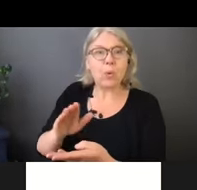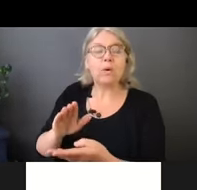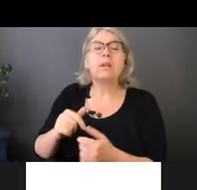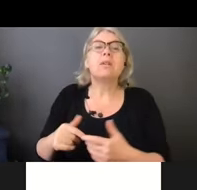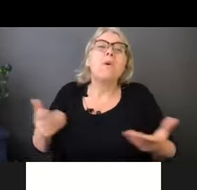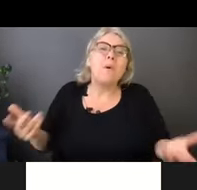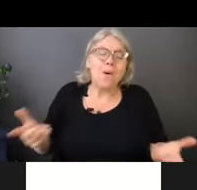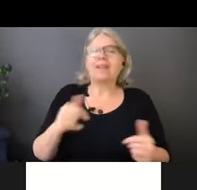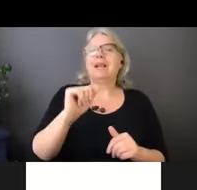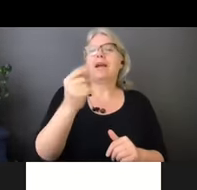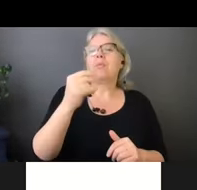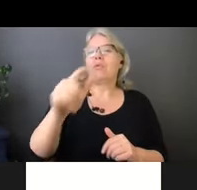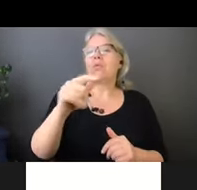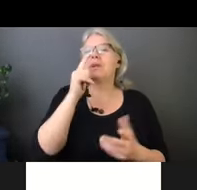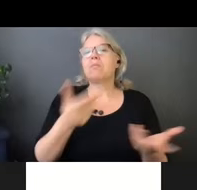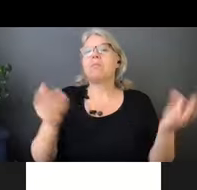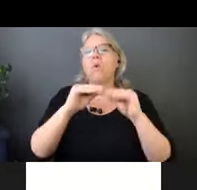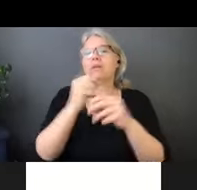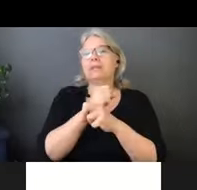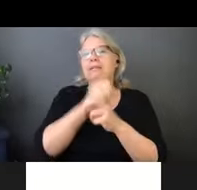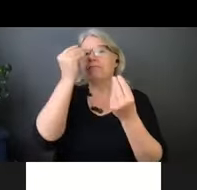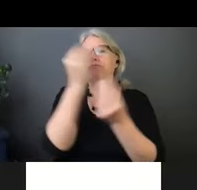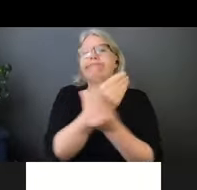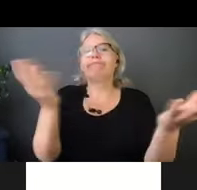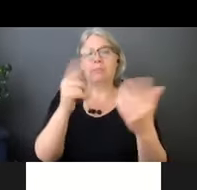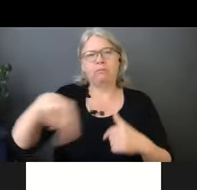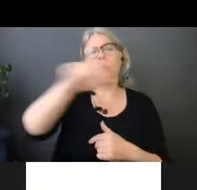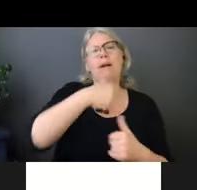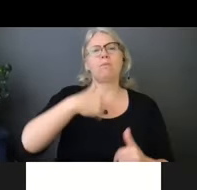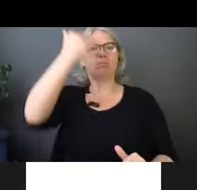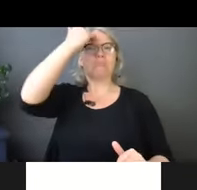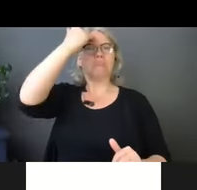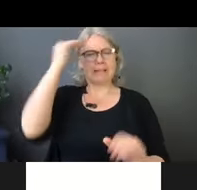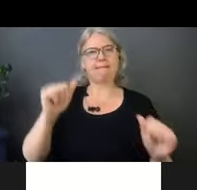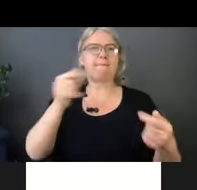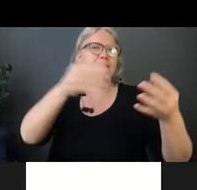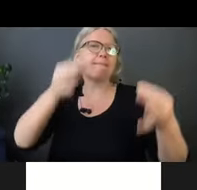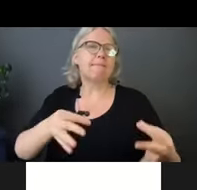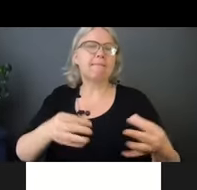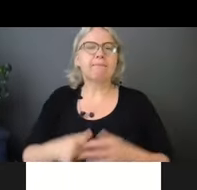really gives them some information. So they're more informed in their decision-making is what I'm hoping for. Thanks, Tim.